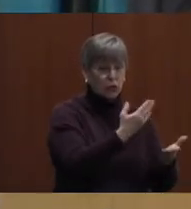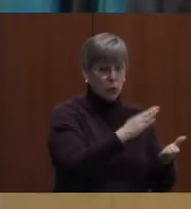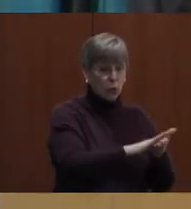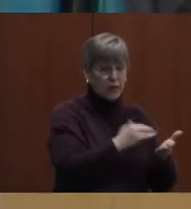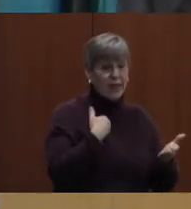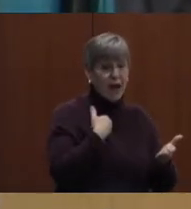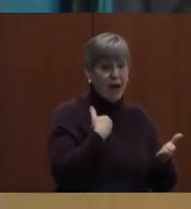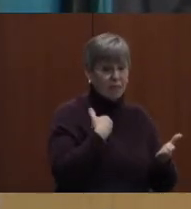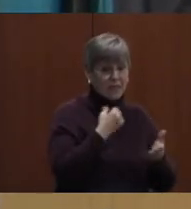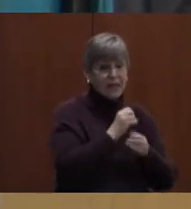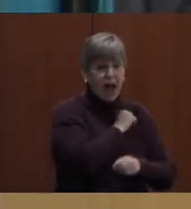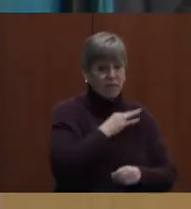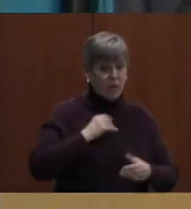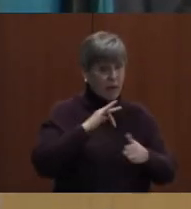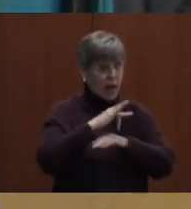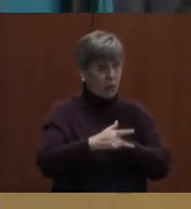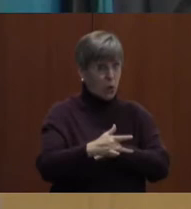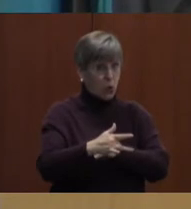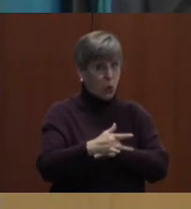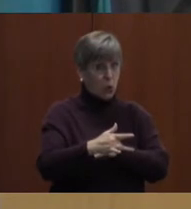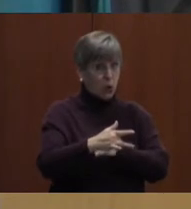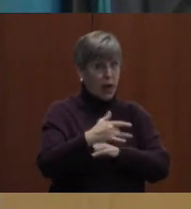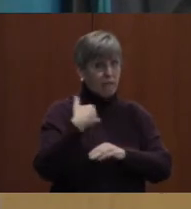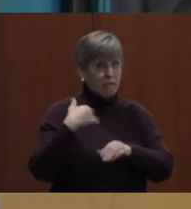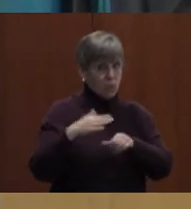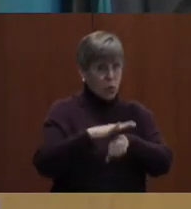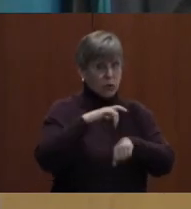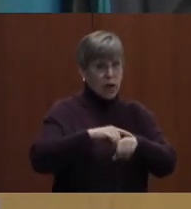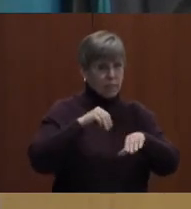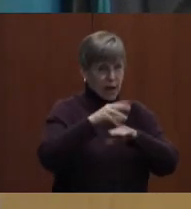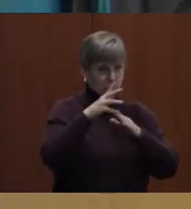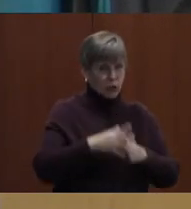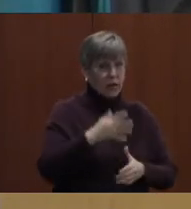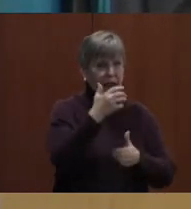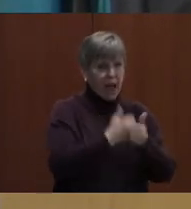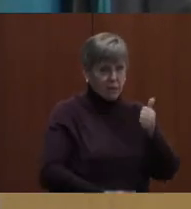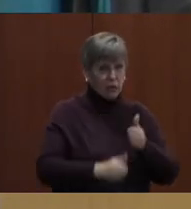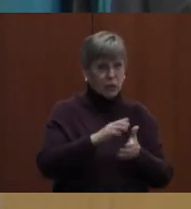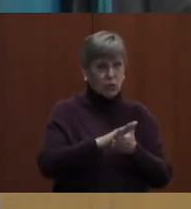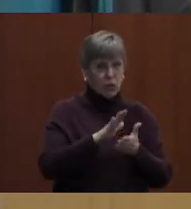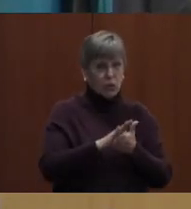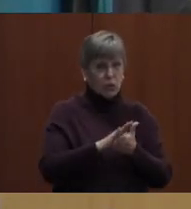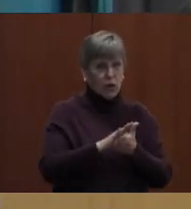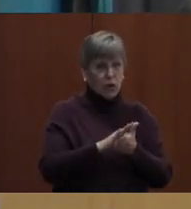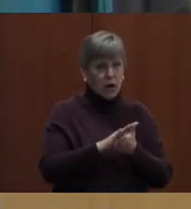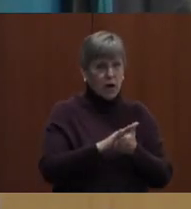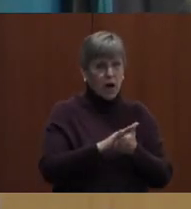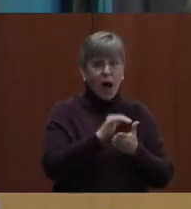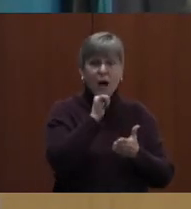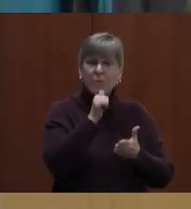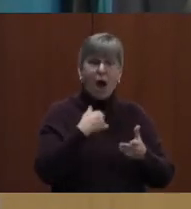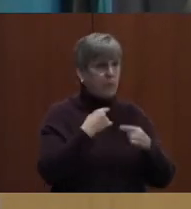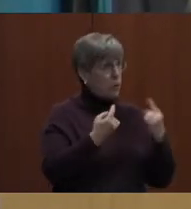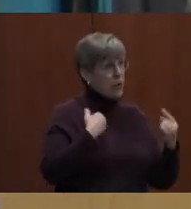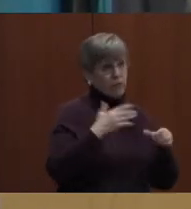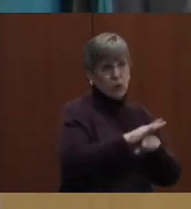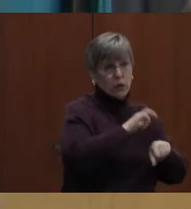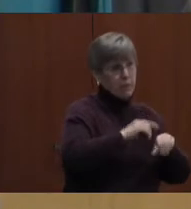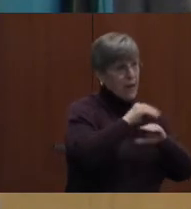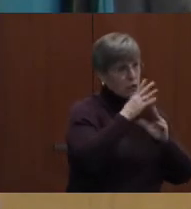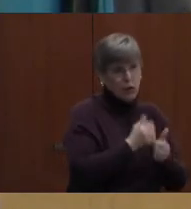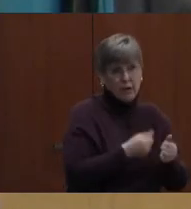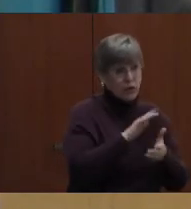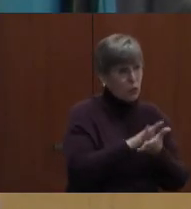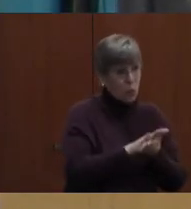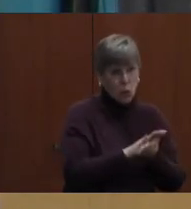have full-time counselors at every elementary school. I am not at all opposed to having a full-time counselor at every school.